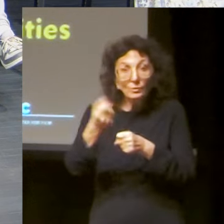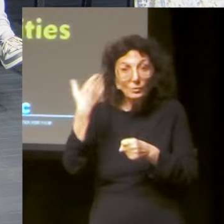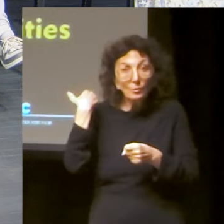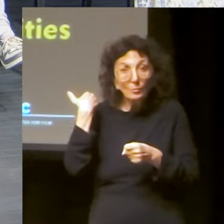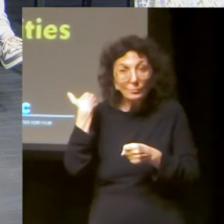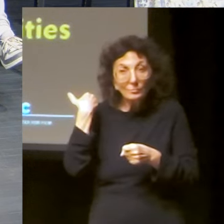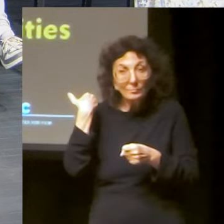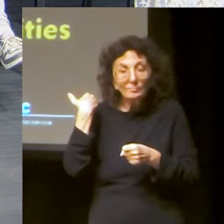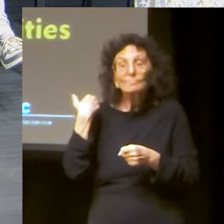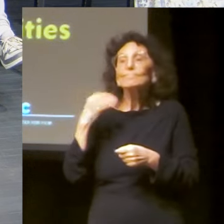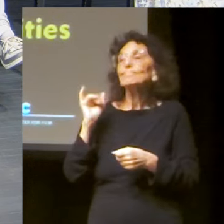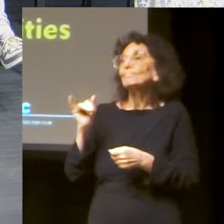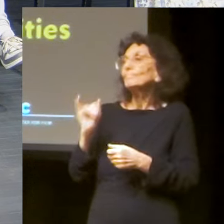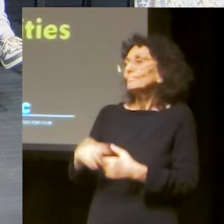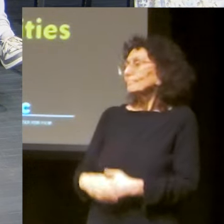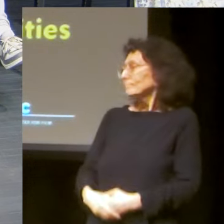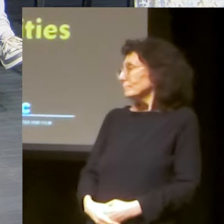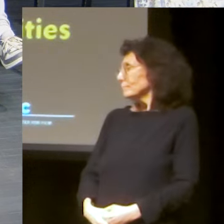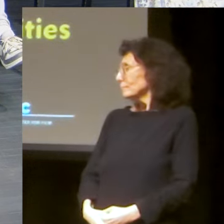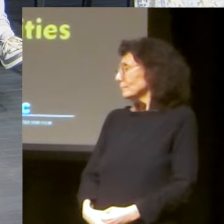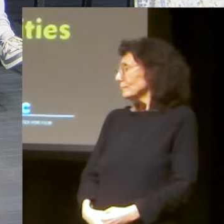my son.